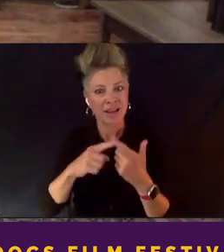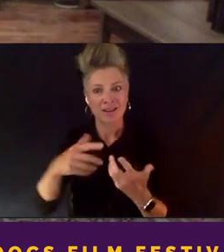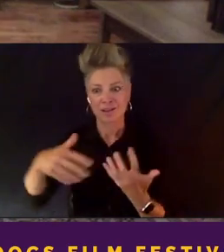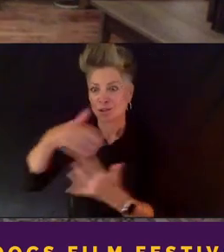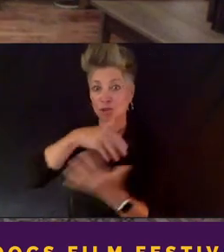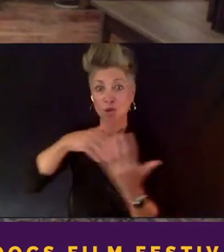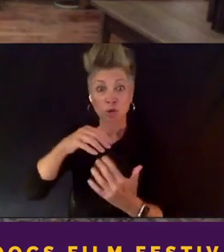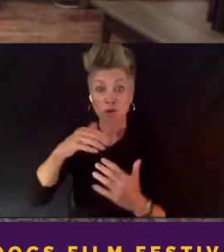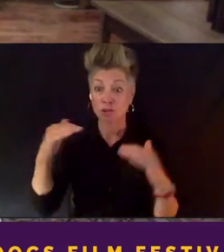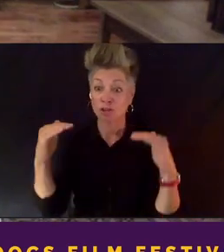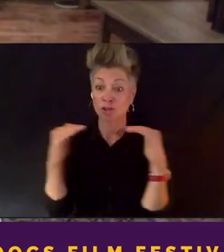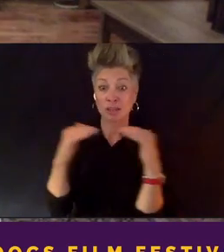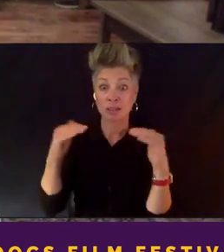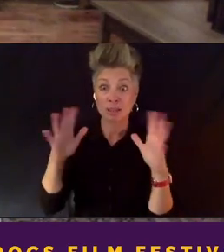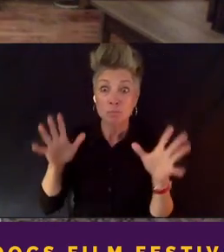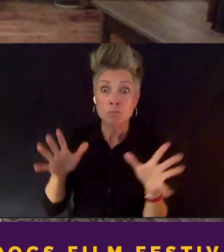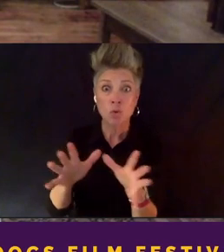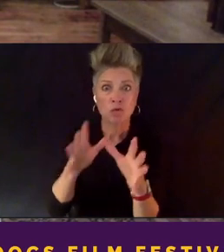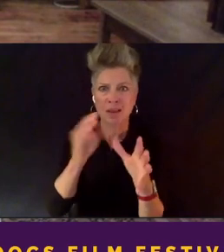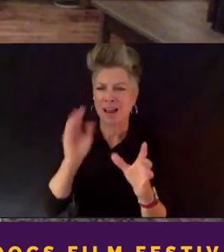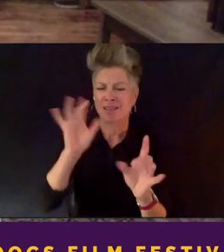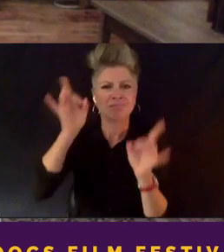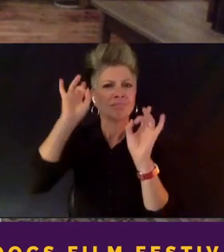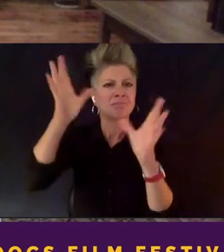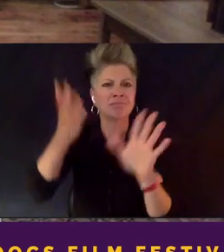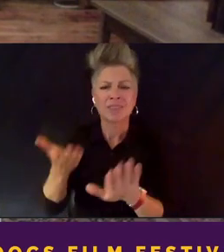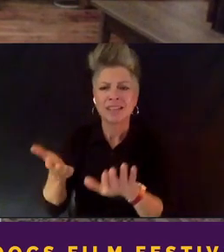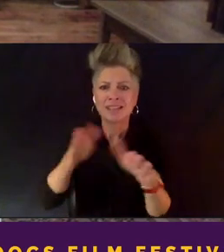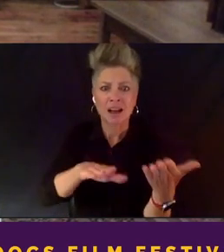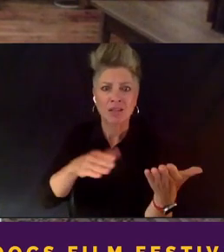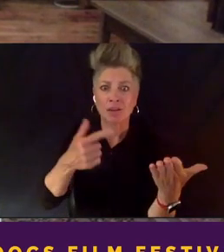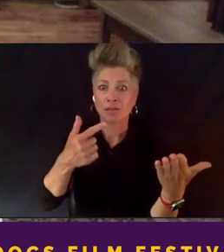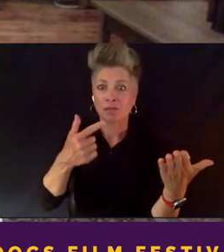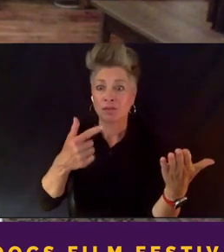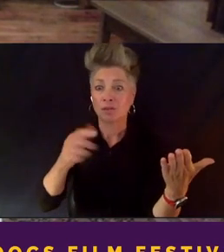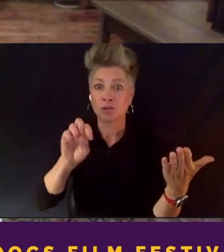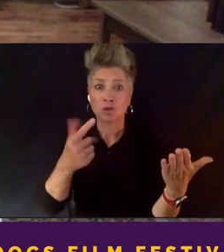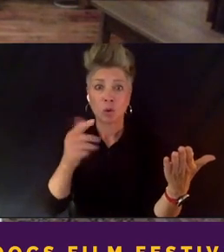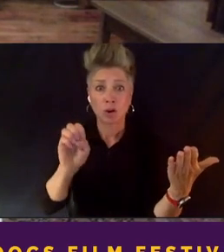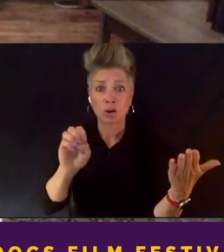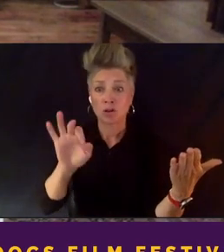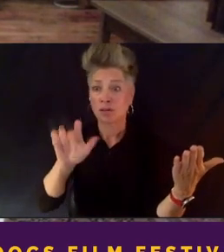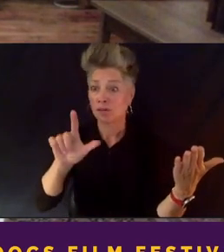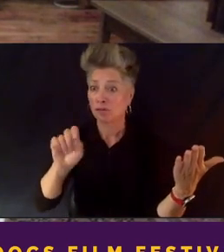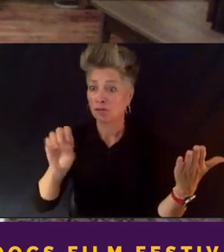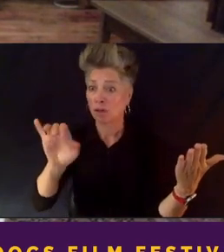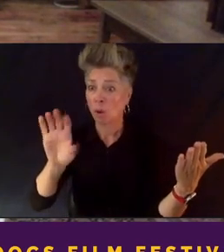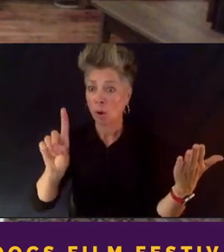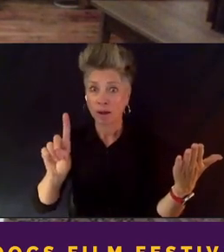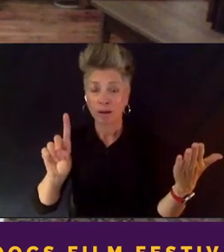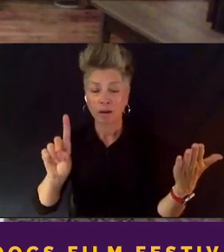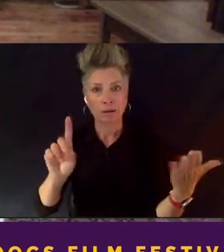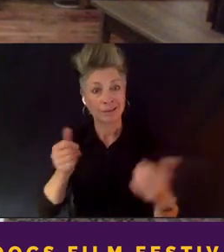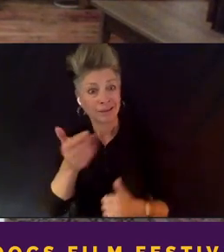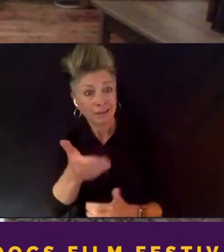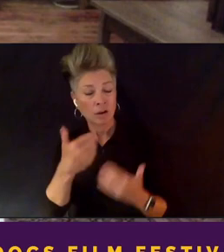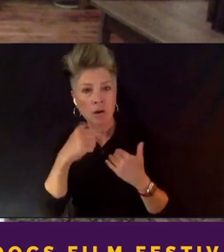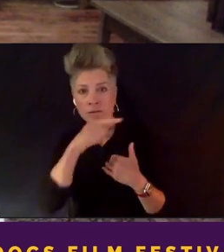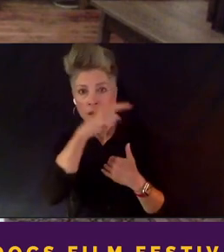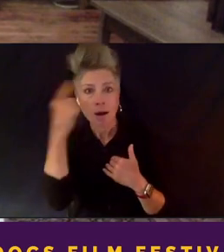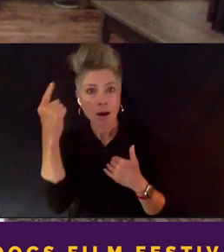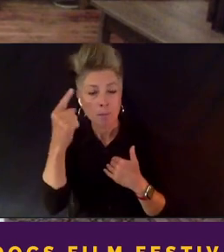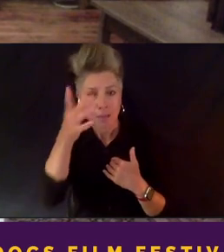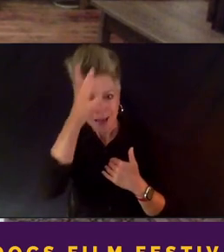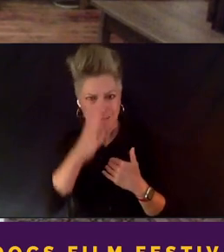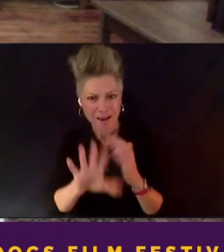George Floyd. And here you have a black man who's found with a bullet hole